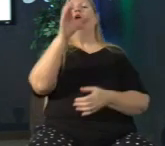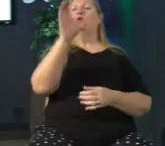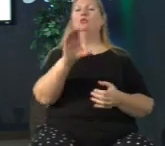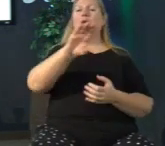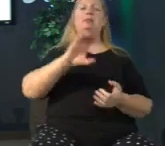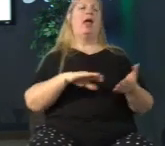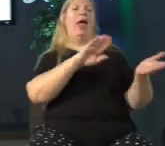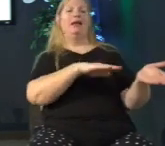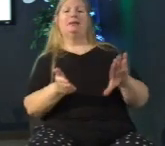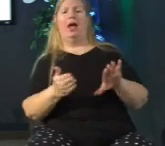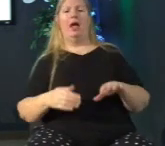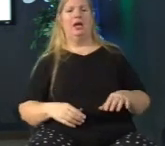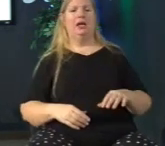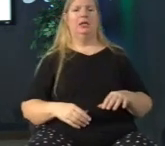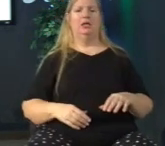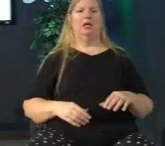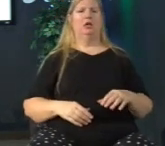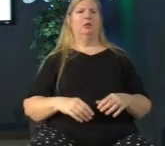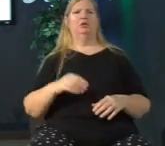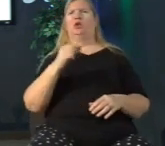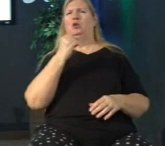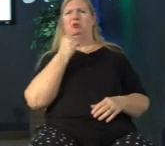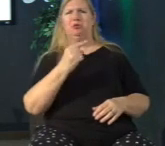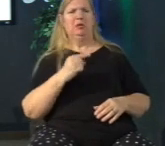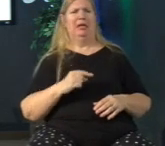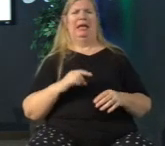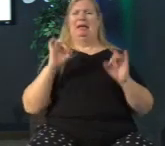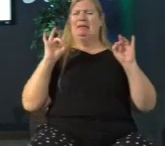was brutally punished suffered